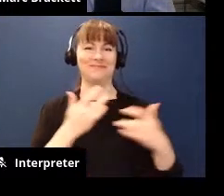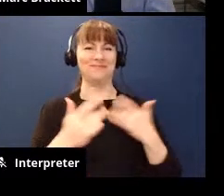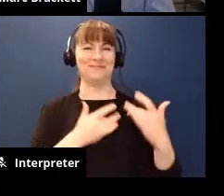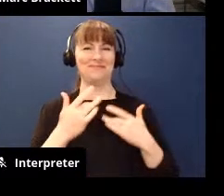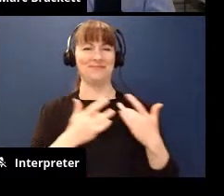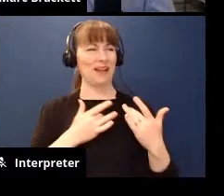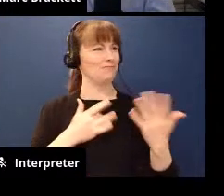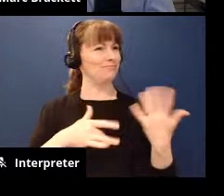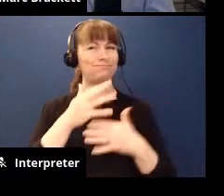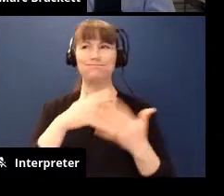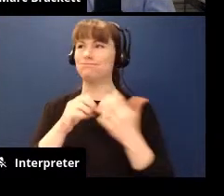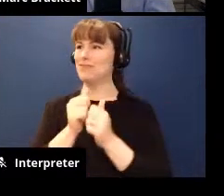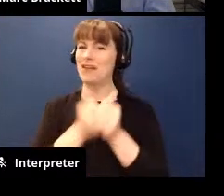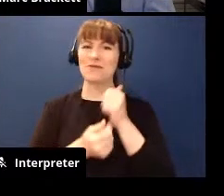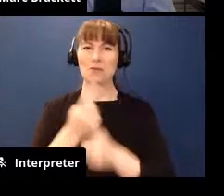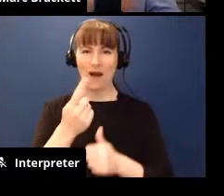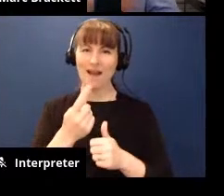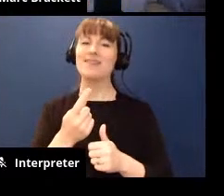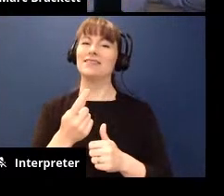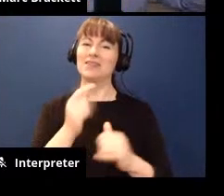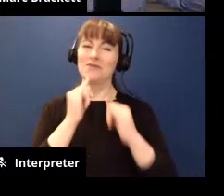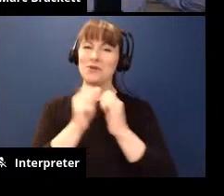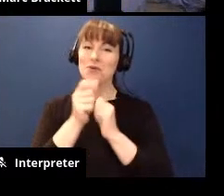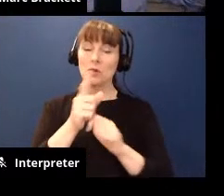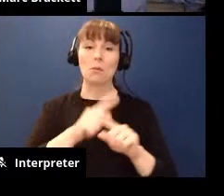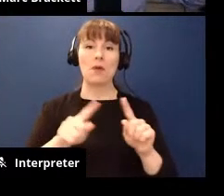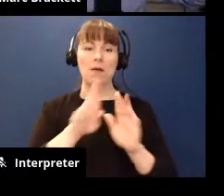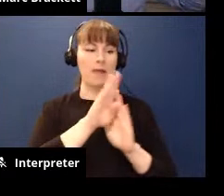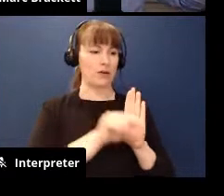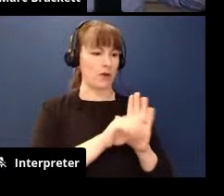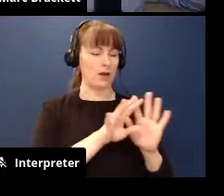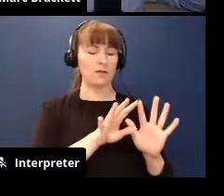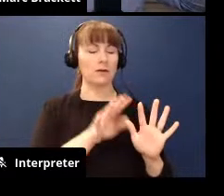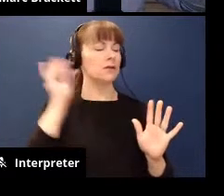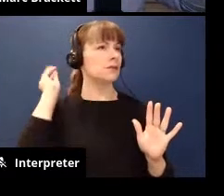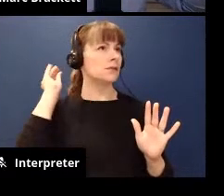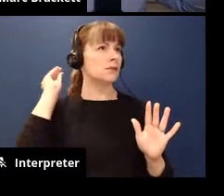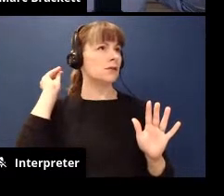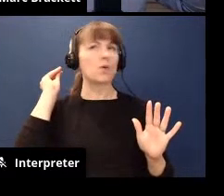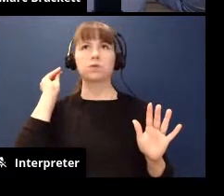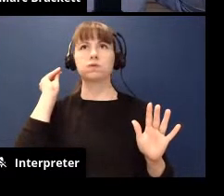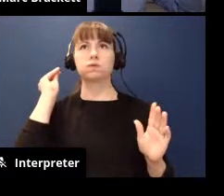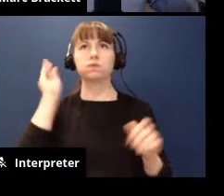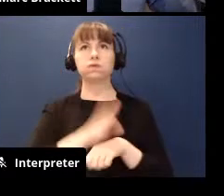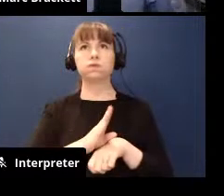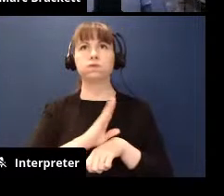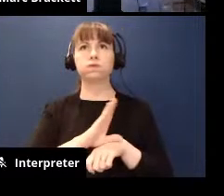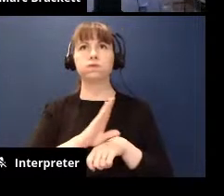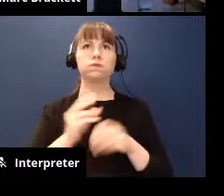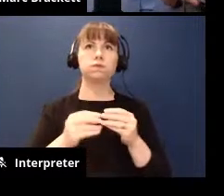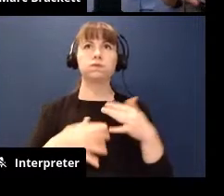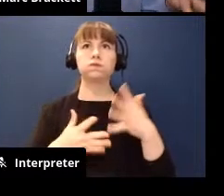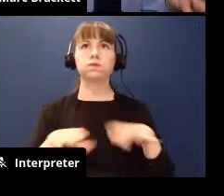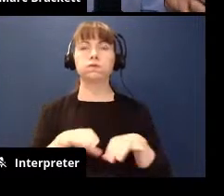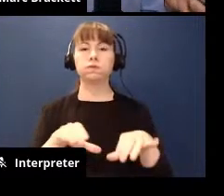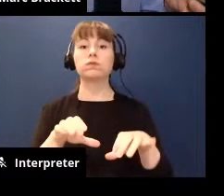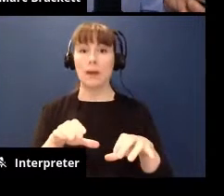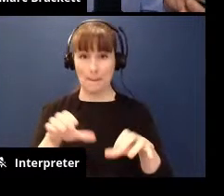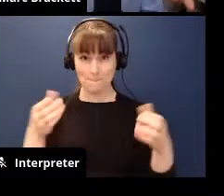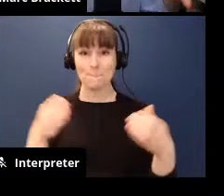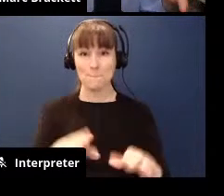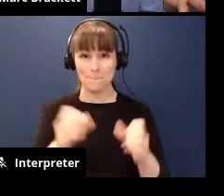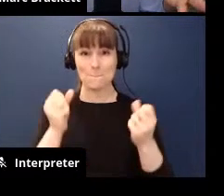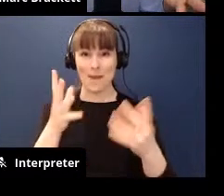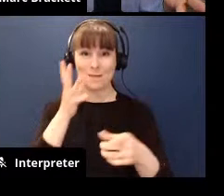with everybody and to do this with you but like in the background i've got like oh my god i got so much to do and i bet a lot of the parents who are watching